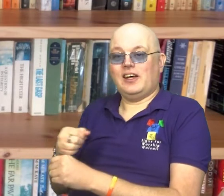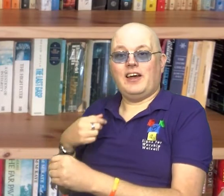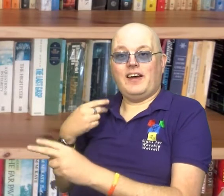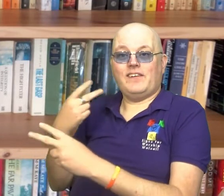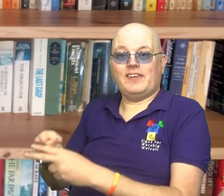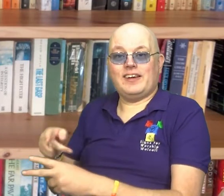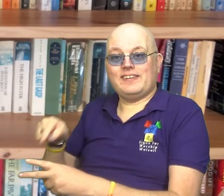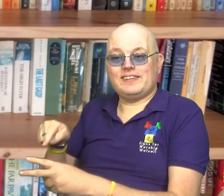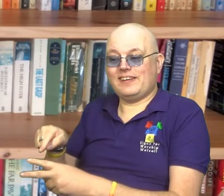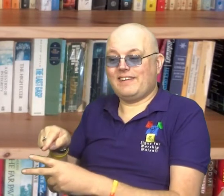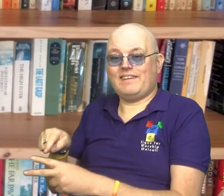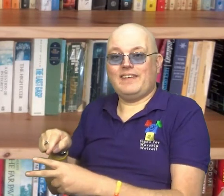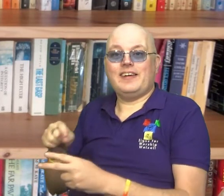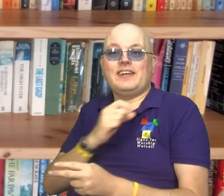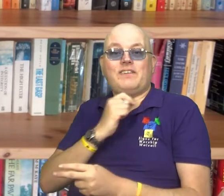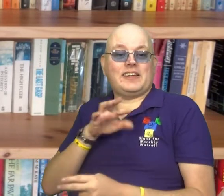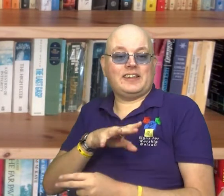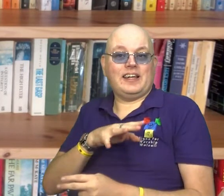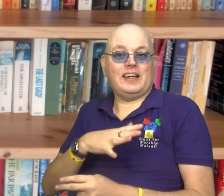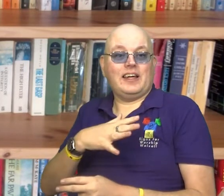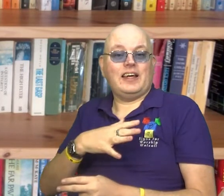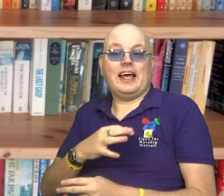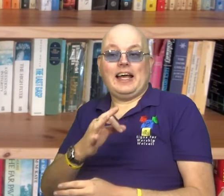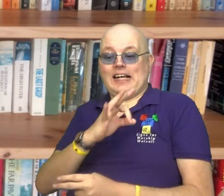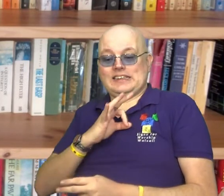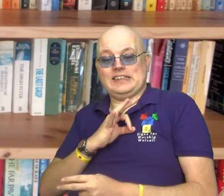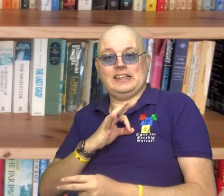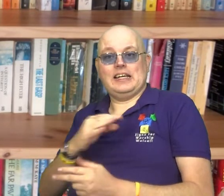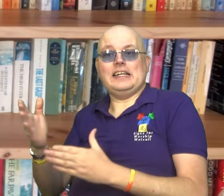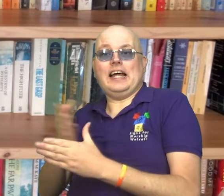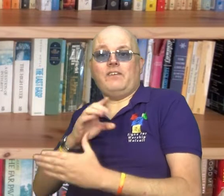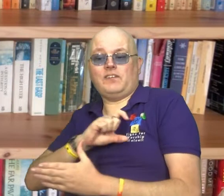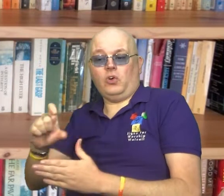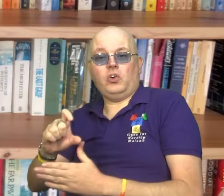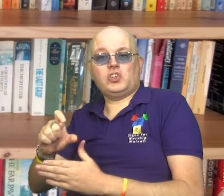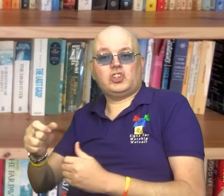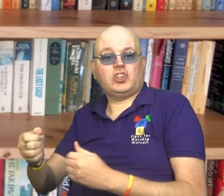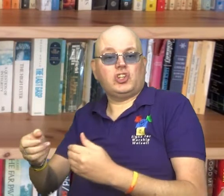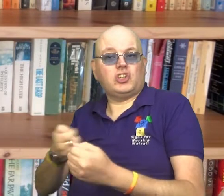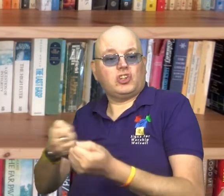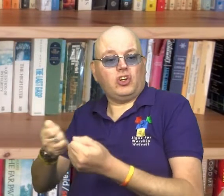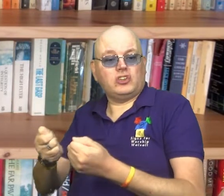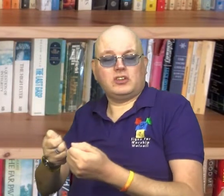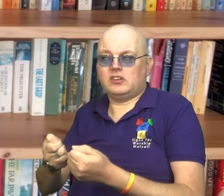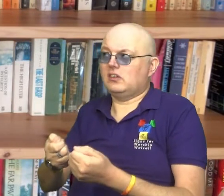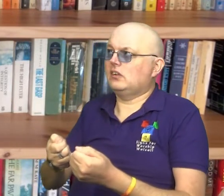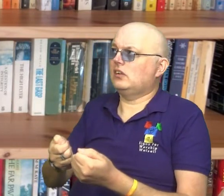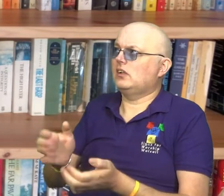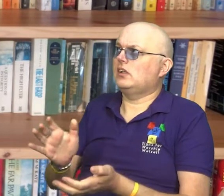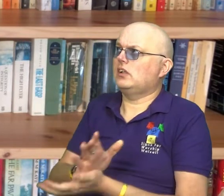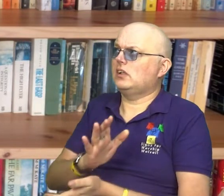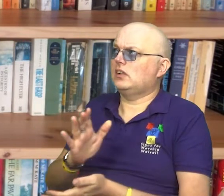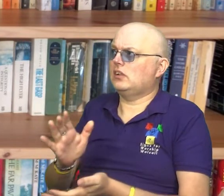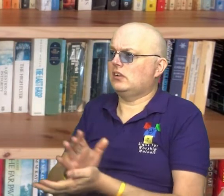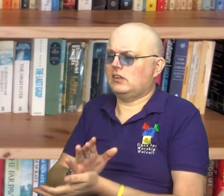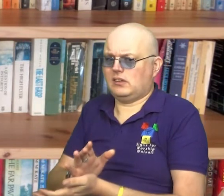arriving, the vicar, Peter, informed me that he wanted me to start coordinating Alpha. You can imagine how thrilled